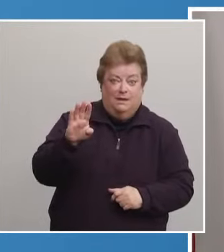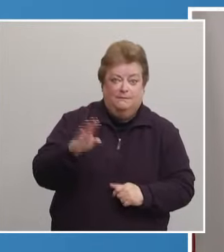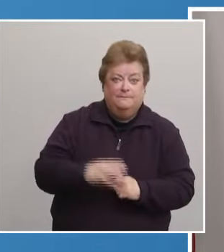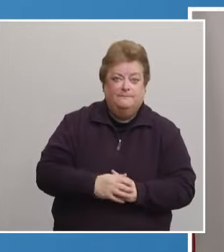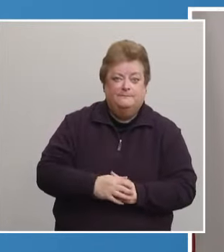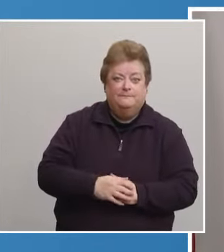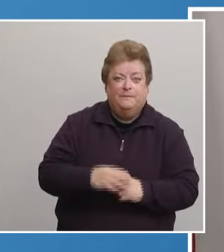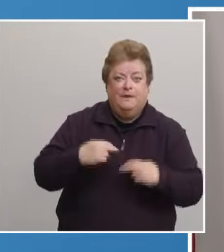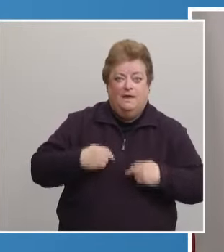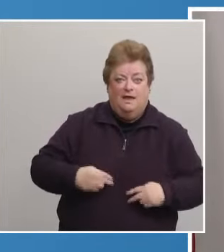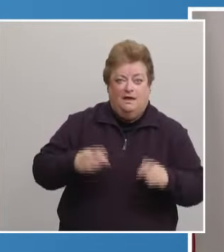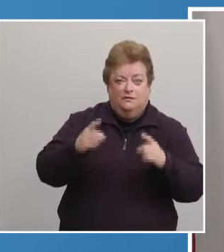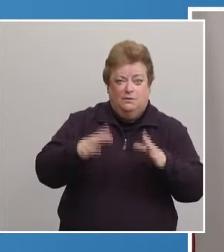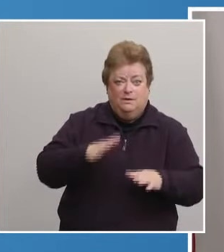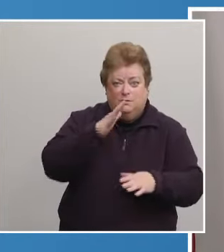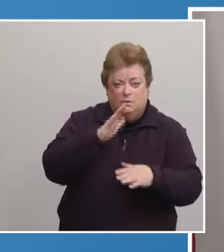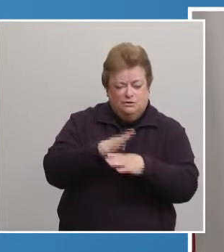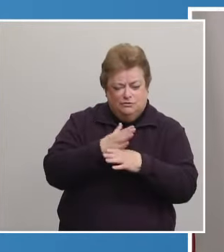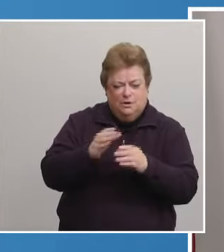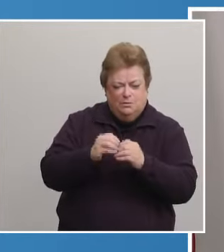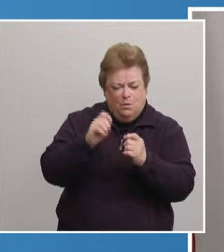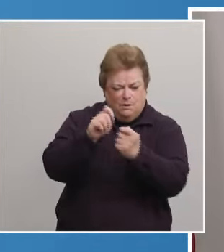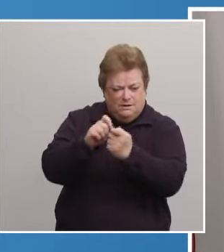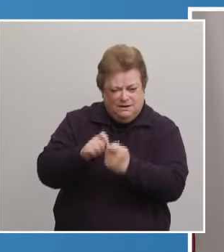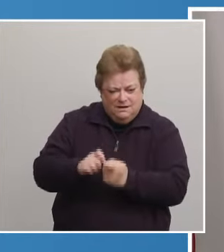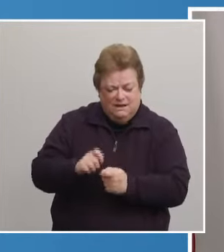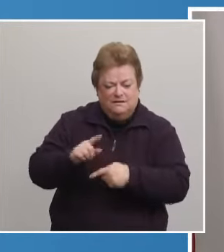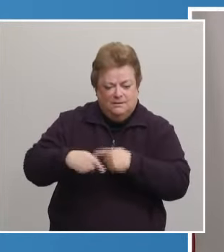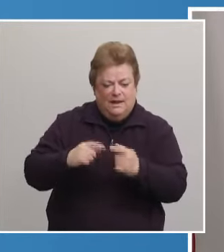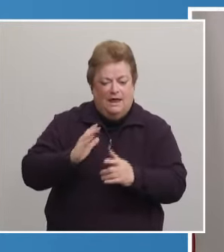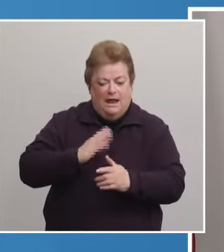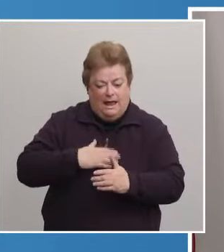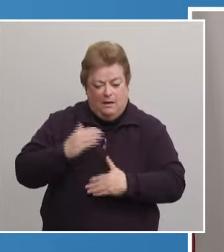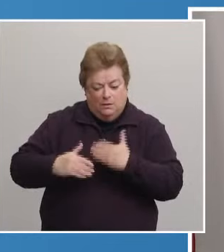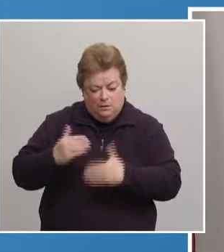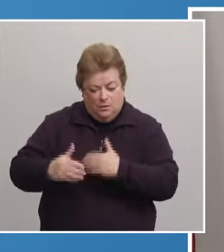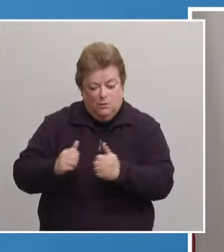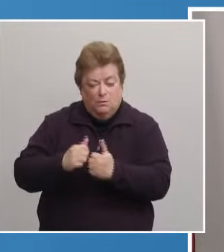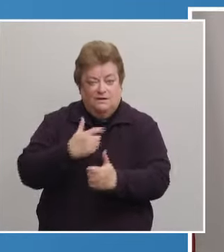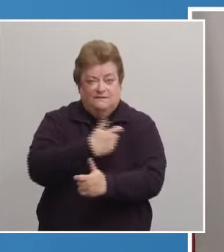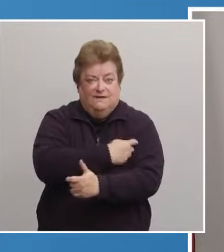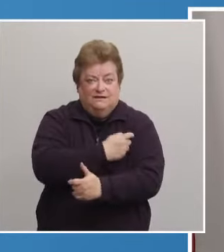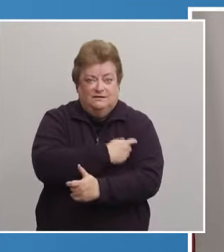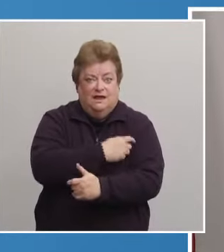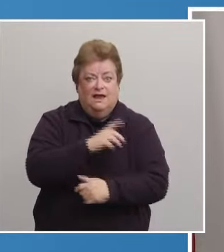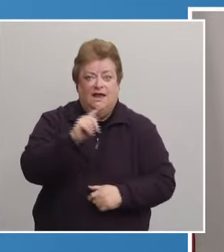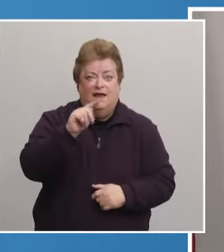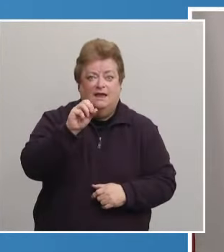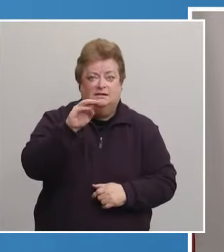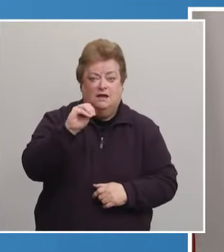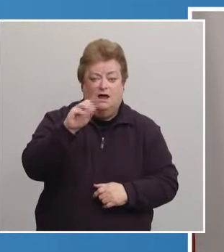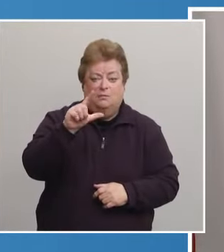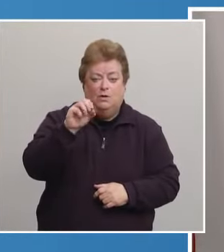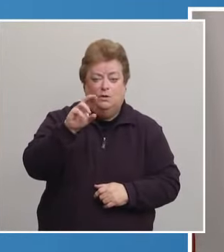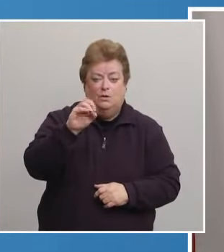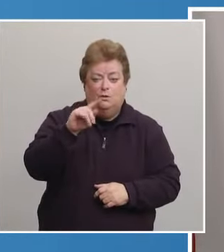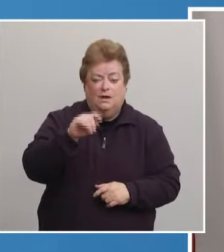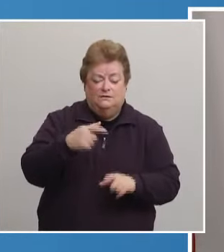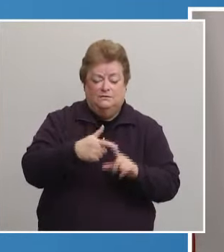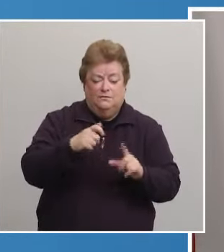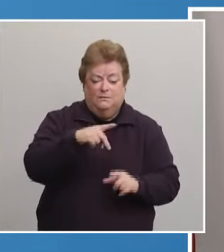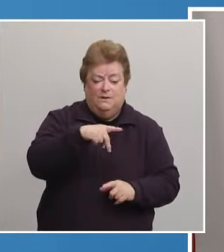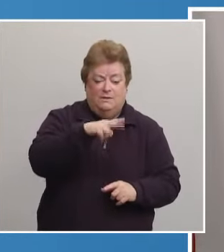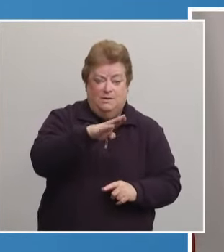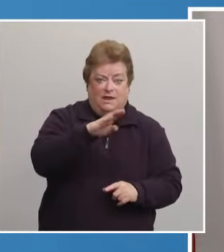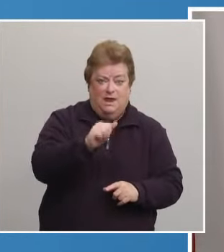Health Director Pat Lopez will share more details on our progress with vaccinations in just a moment and Tom Lorenz of Pinnacle Bank Arena will provide more